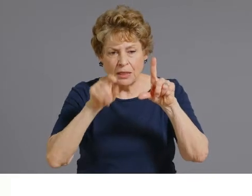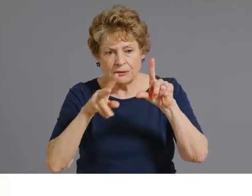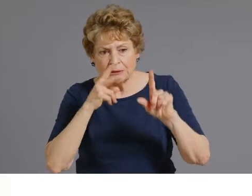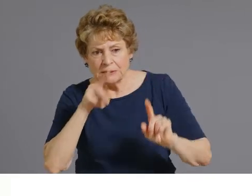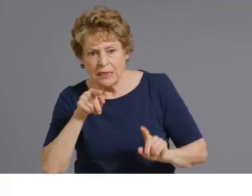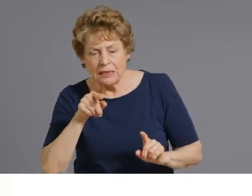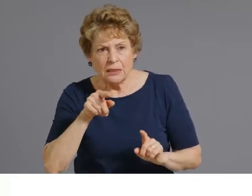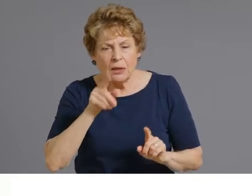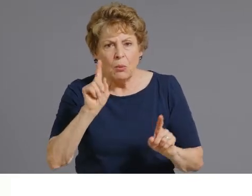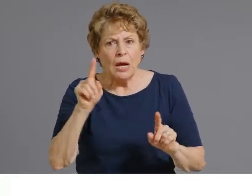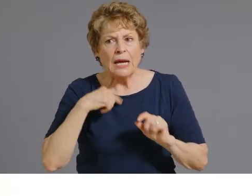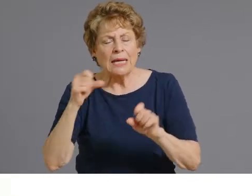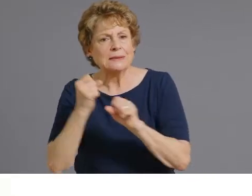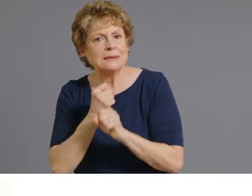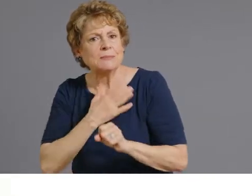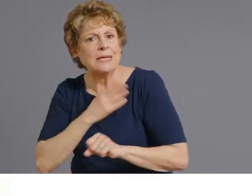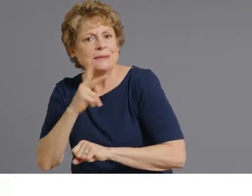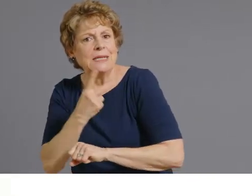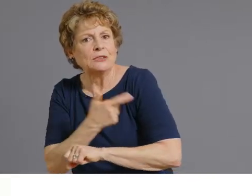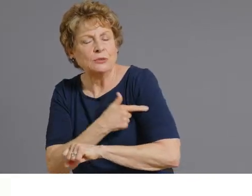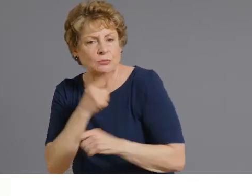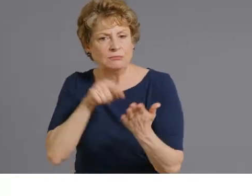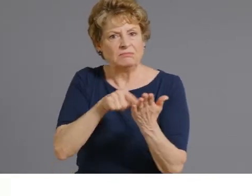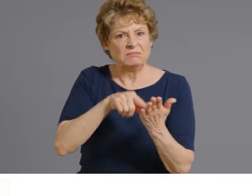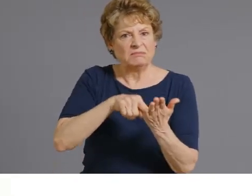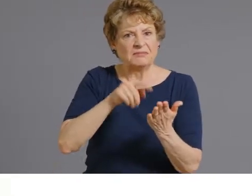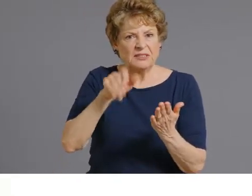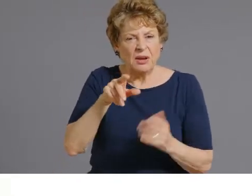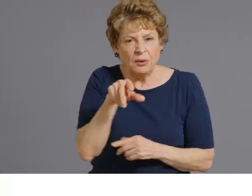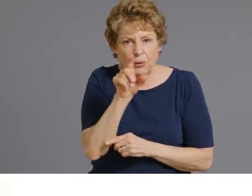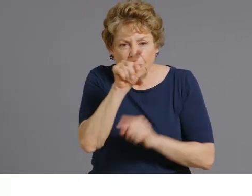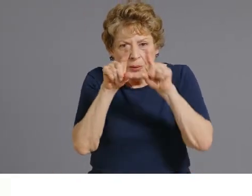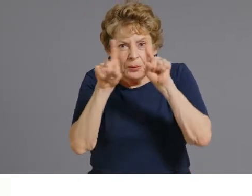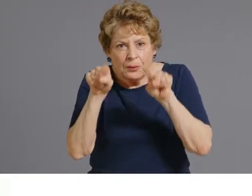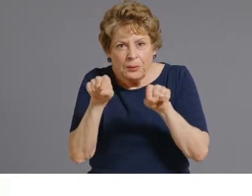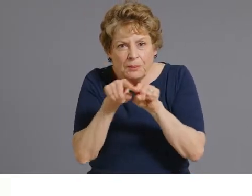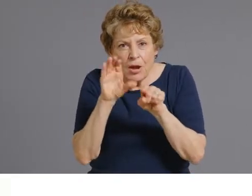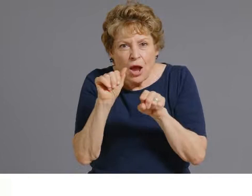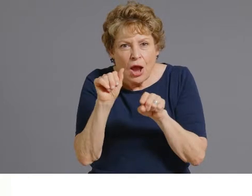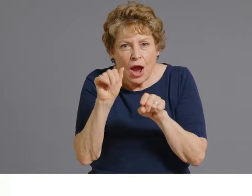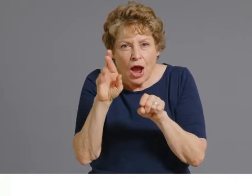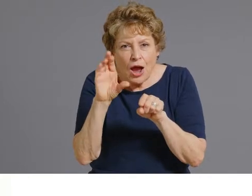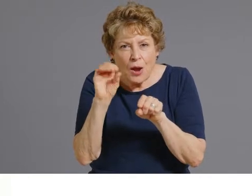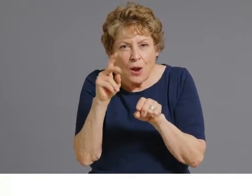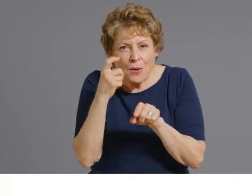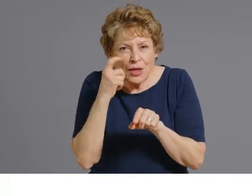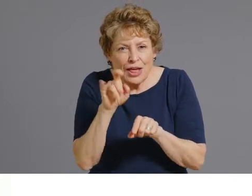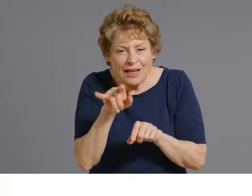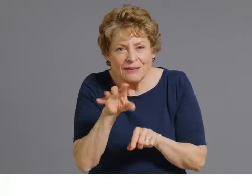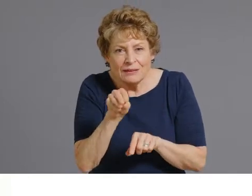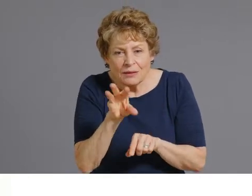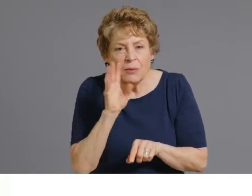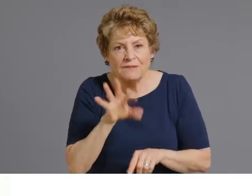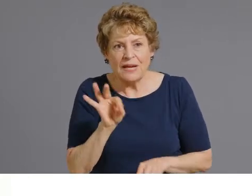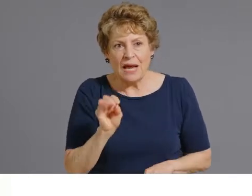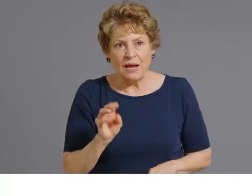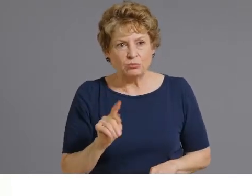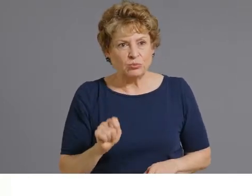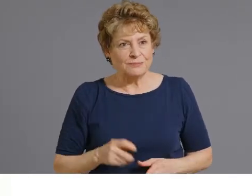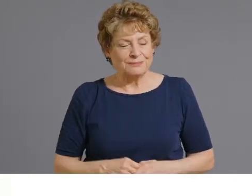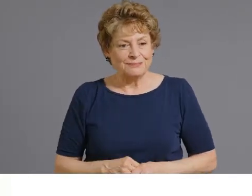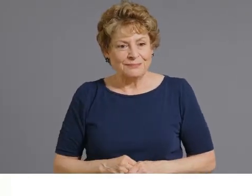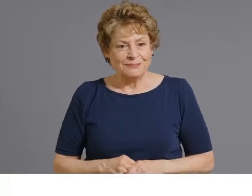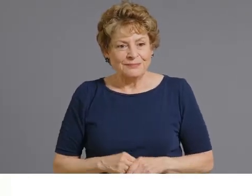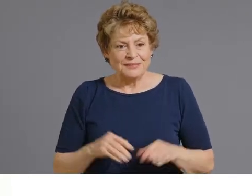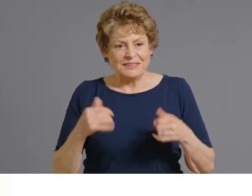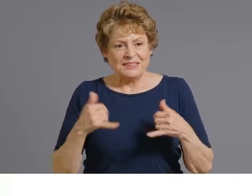You can still book appointments through the 28th by going to podvaccine.azdhs.gov or by calling our call center.